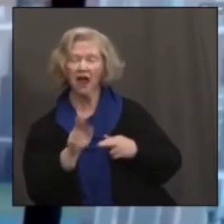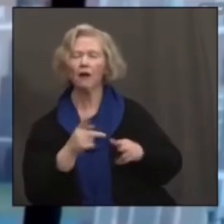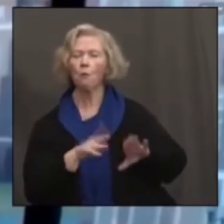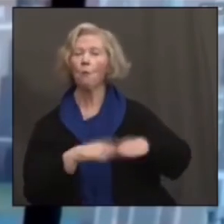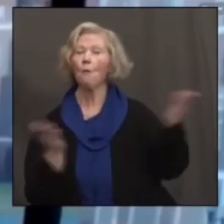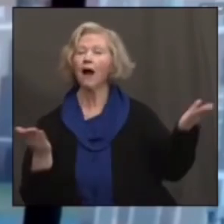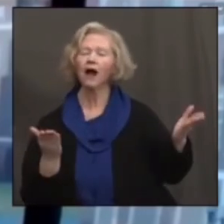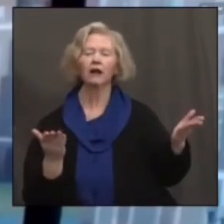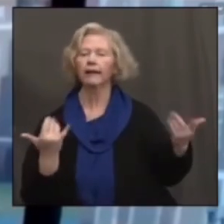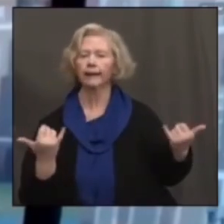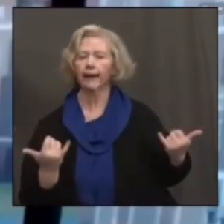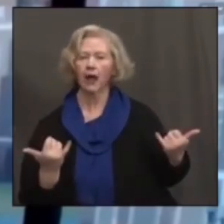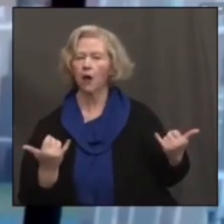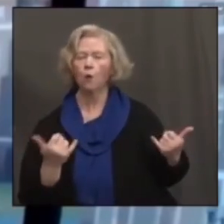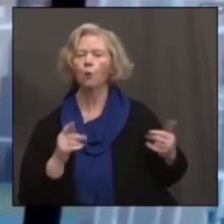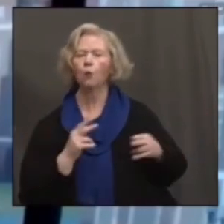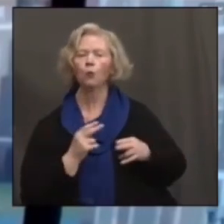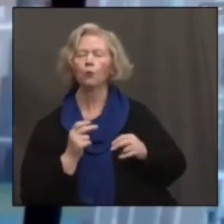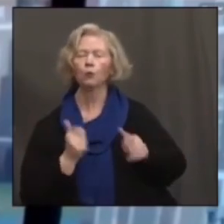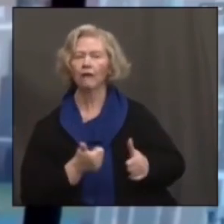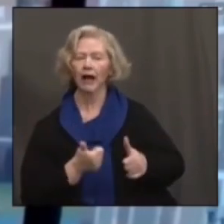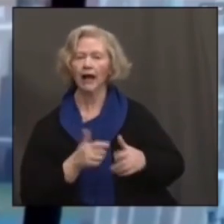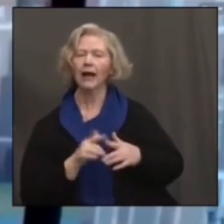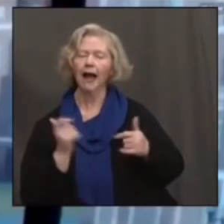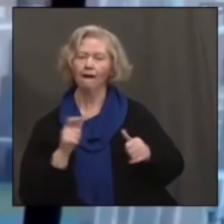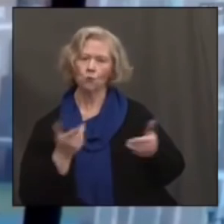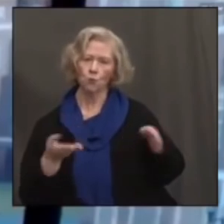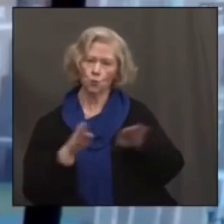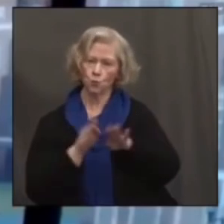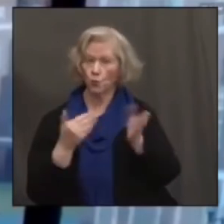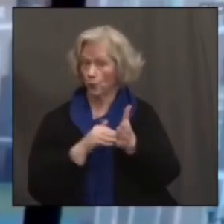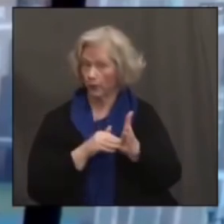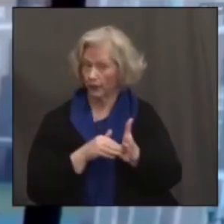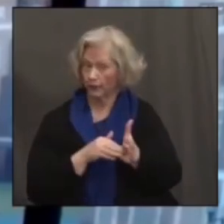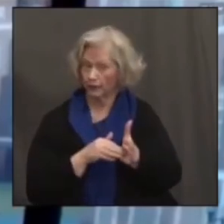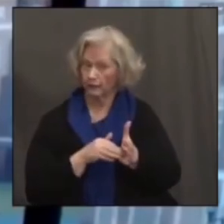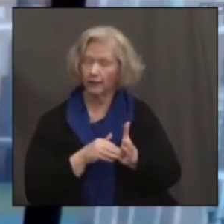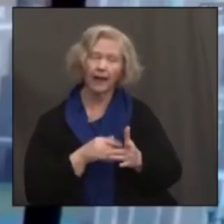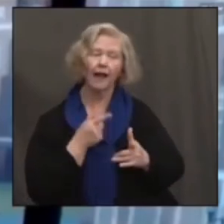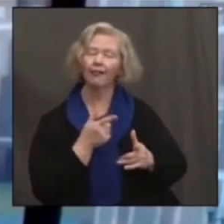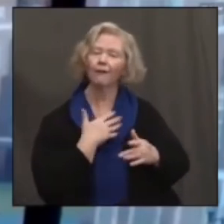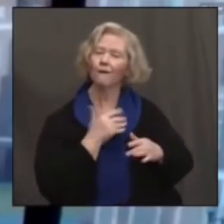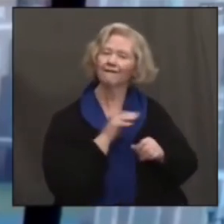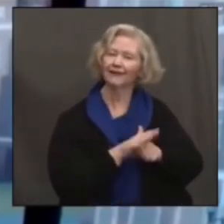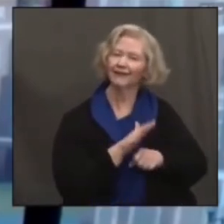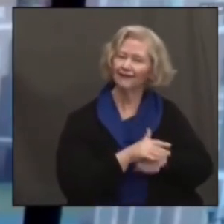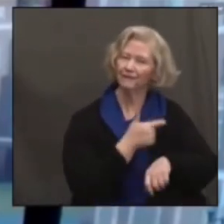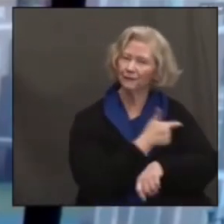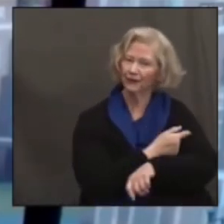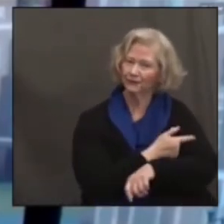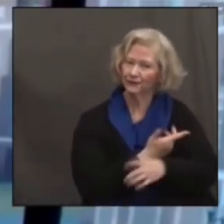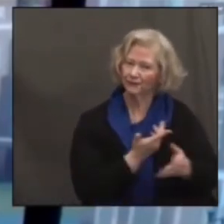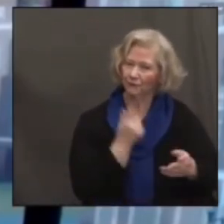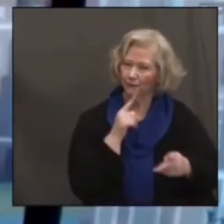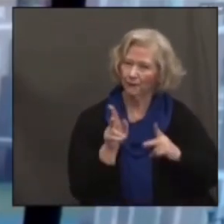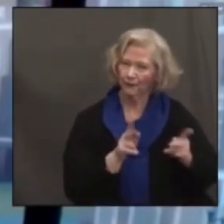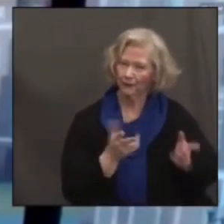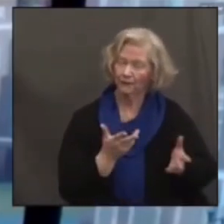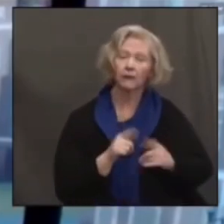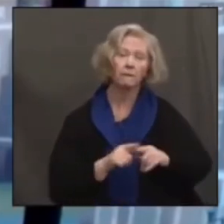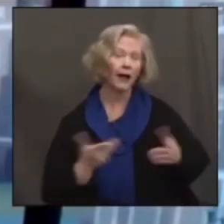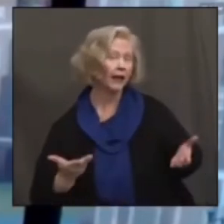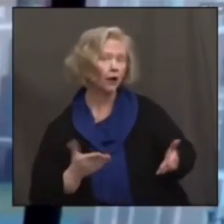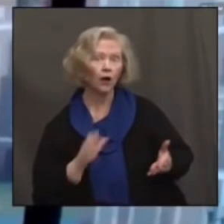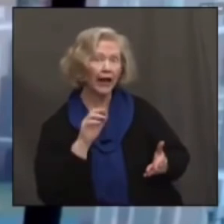and now having to lock, lock down again. And, and they don't have that protective coverage. Now here in Connecticut, we've got that,